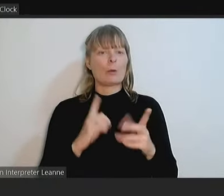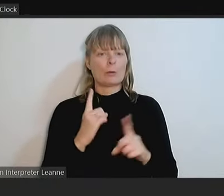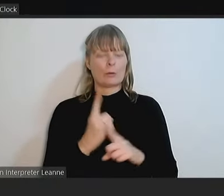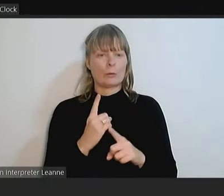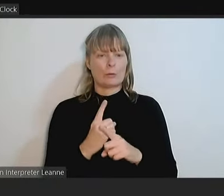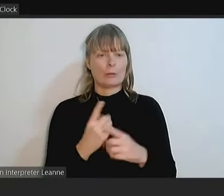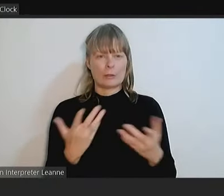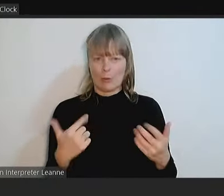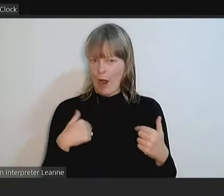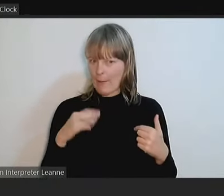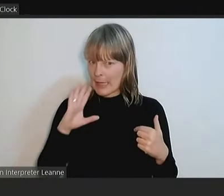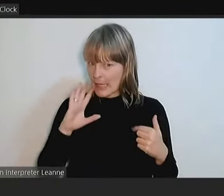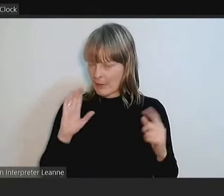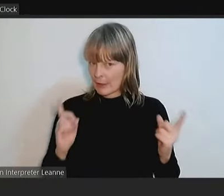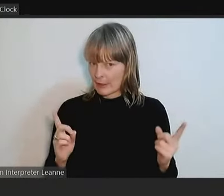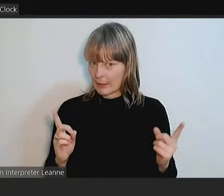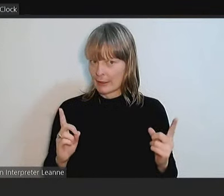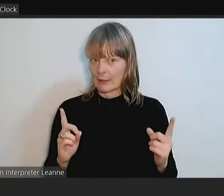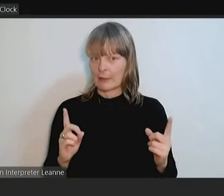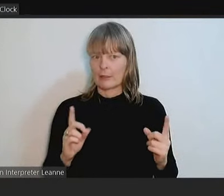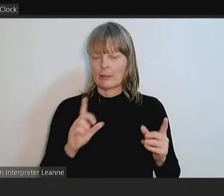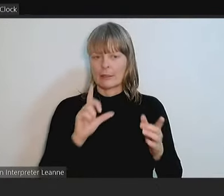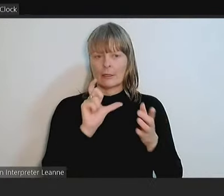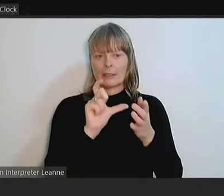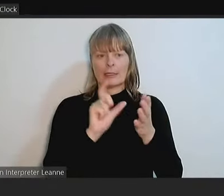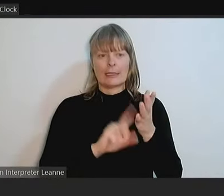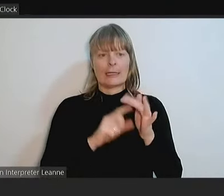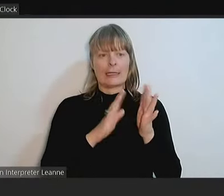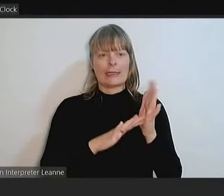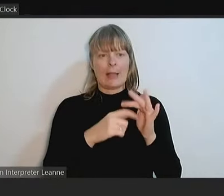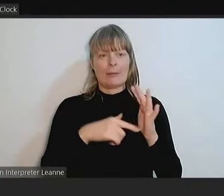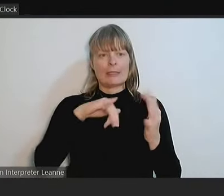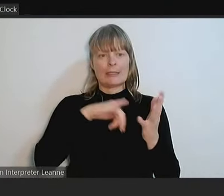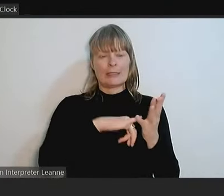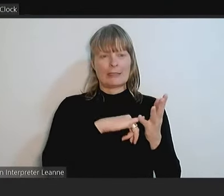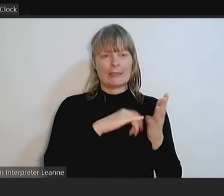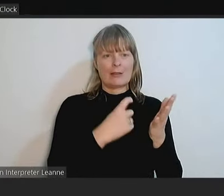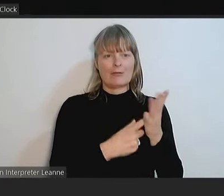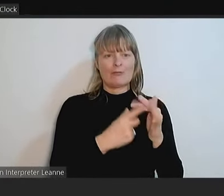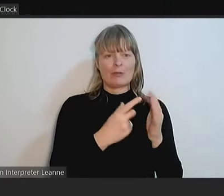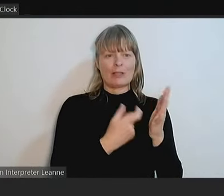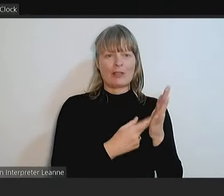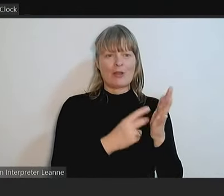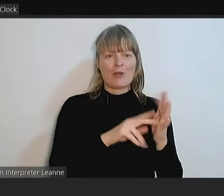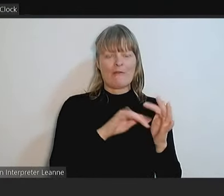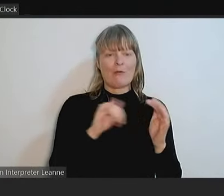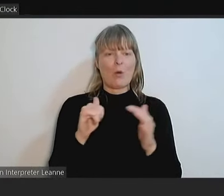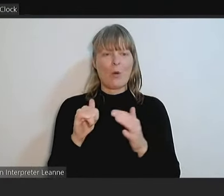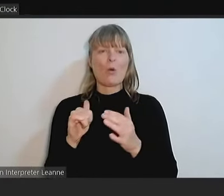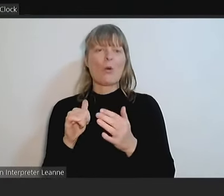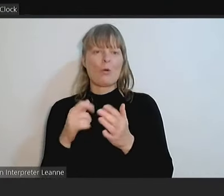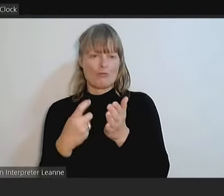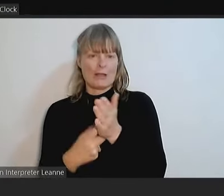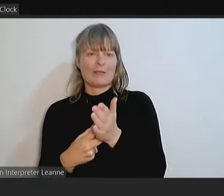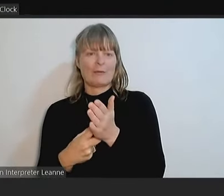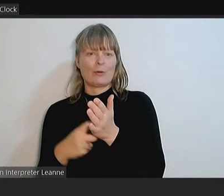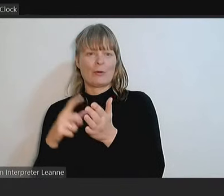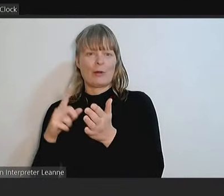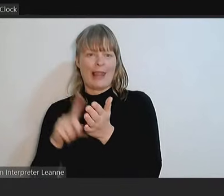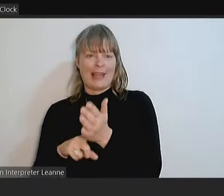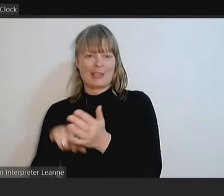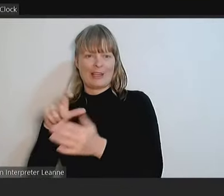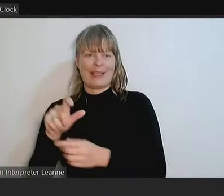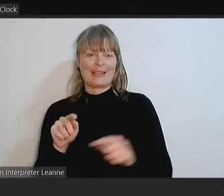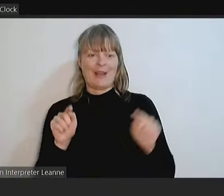is that it's either Clements Reserve or Reservoir Leisure Centre in terms of what we do moving forward in